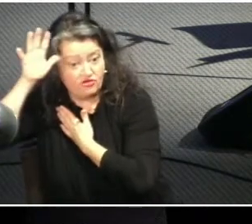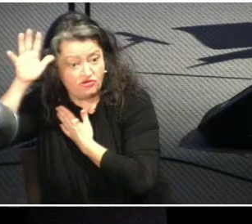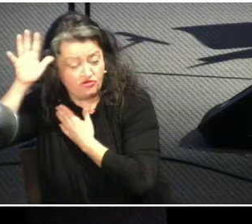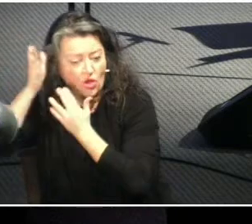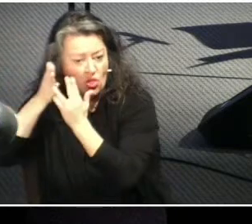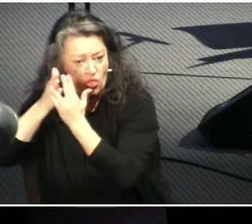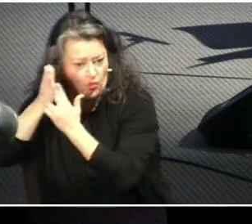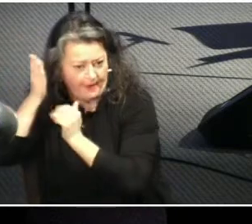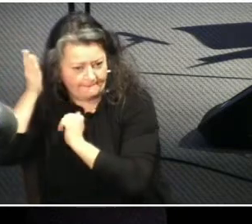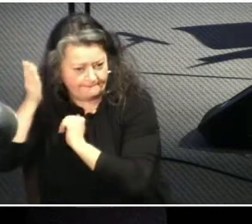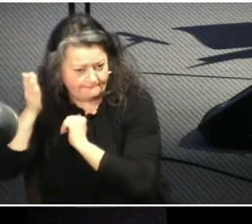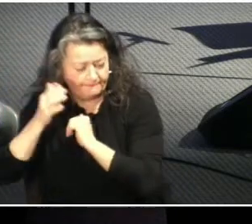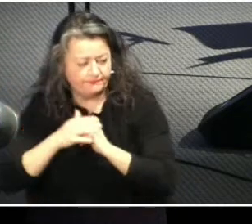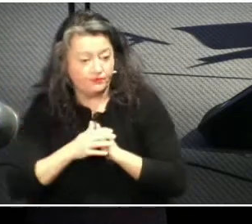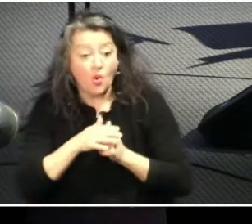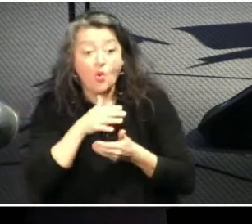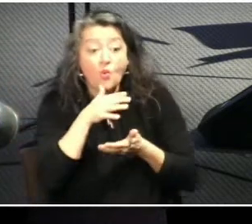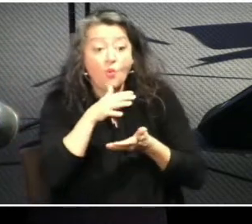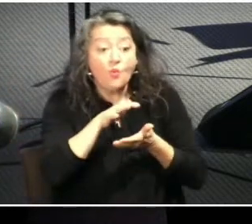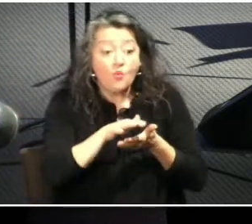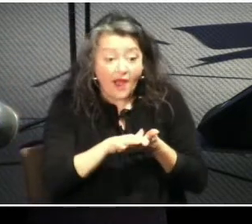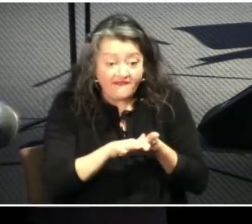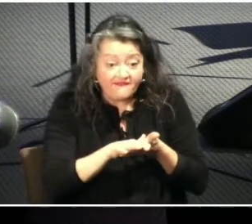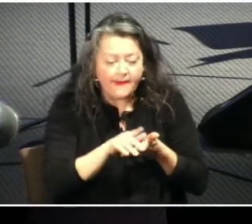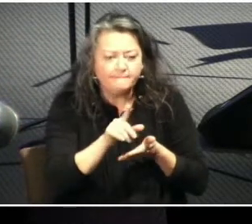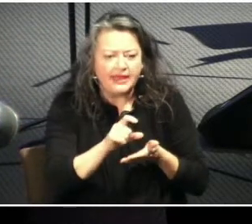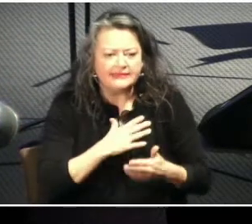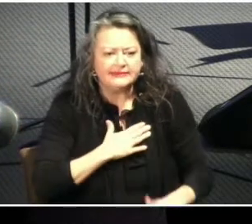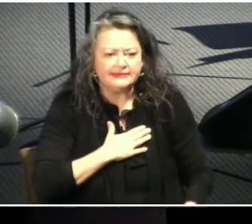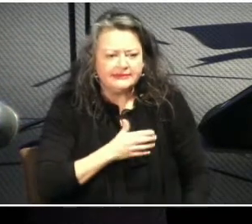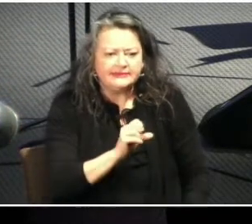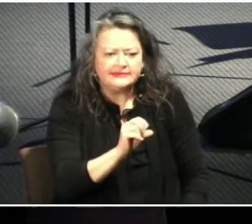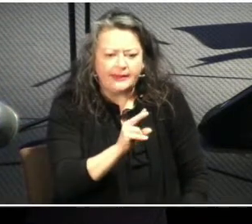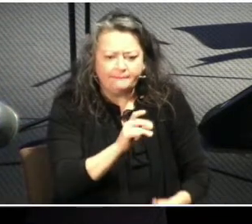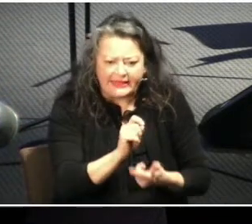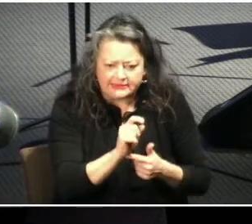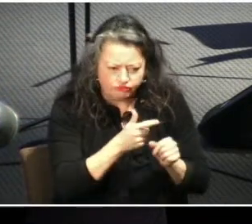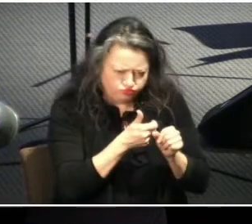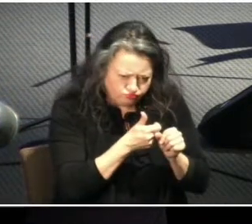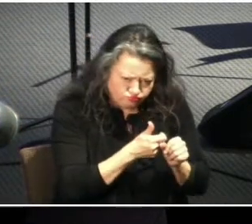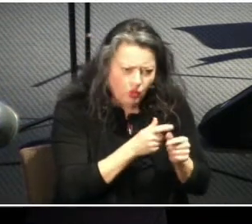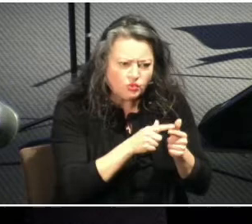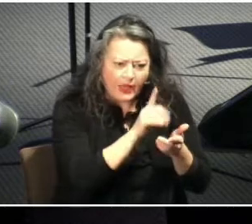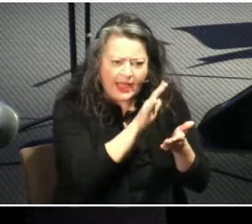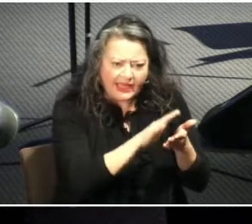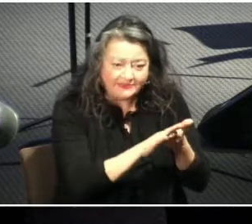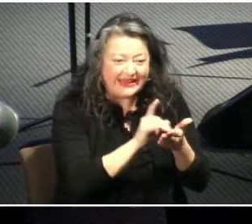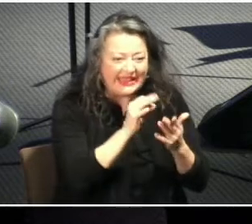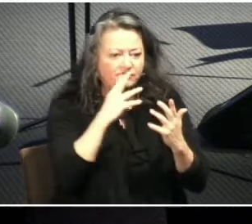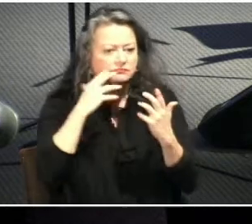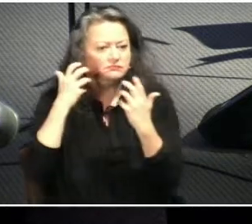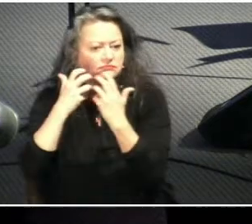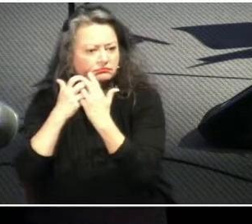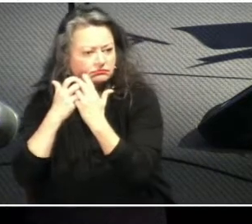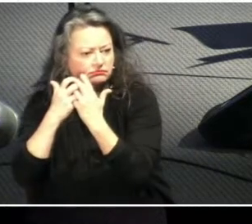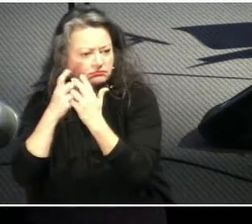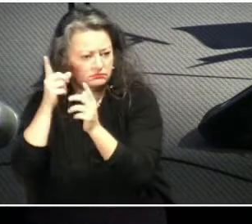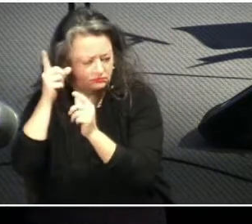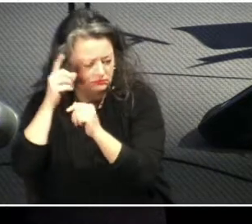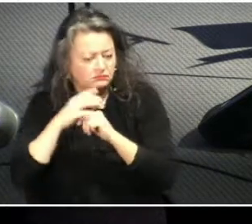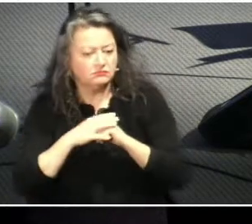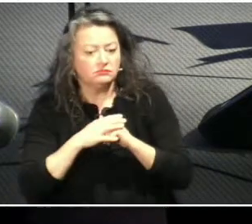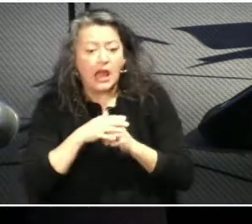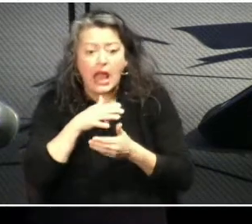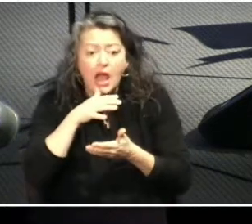wives submit to your husbands as as fitting in the lord husbands love your wives and do